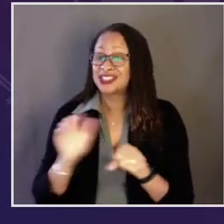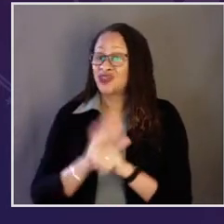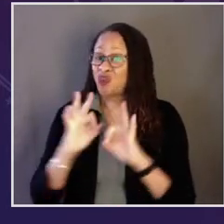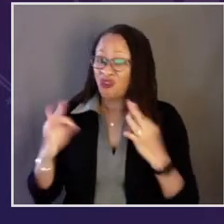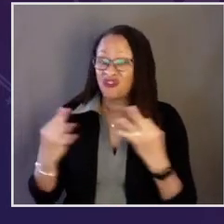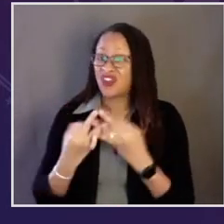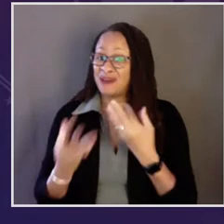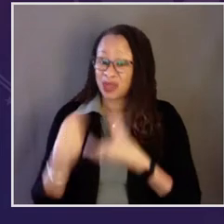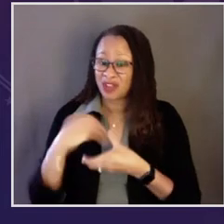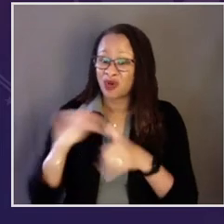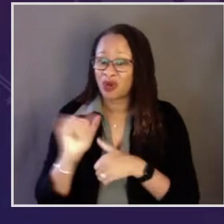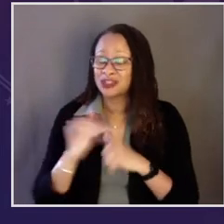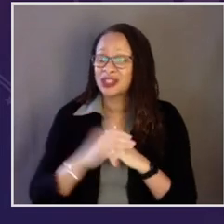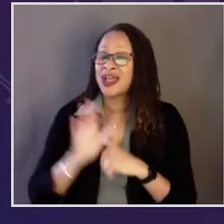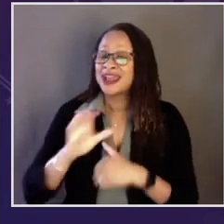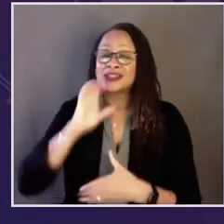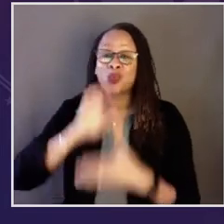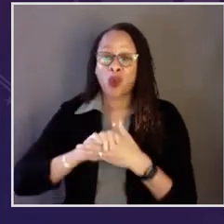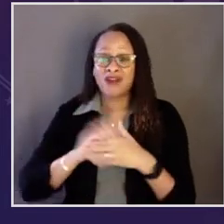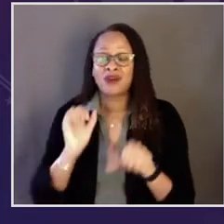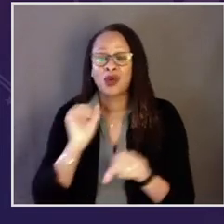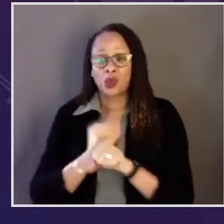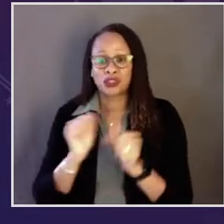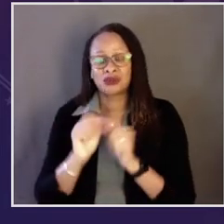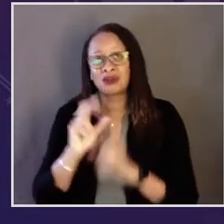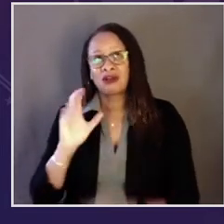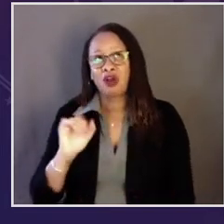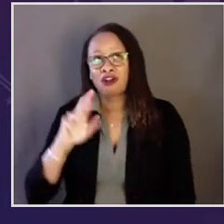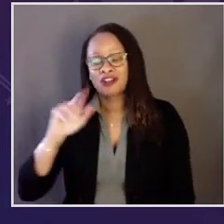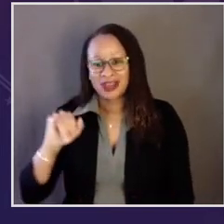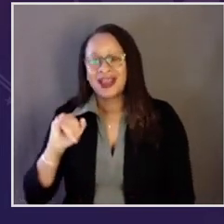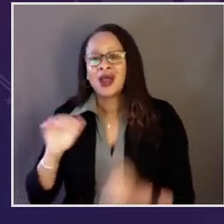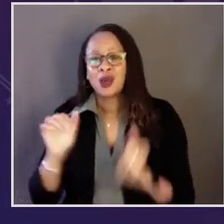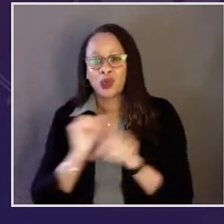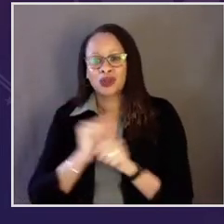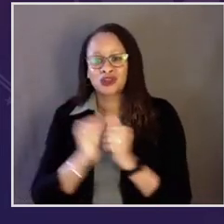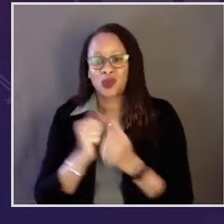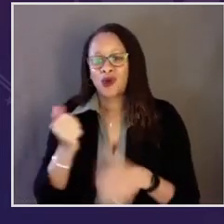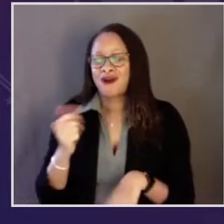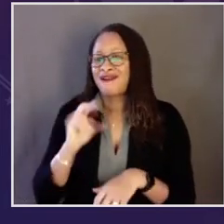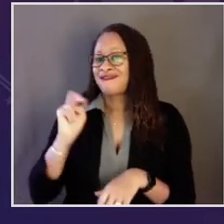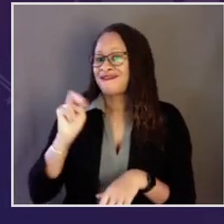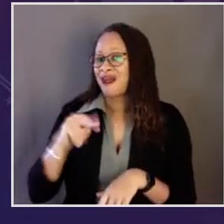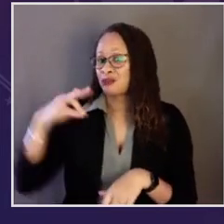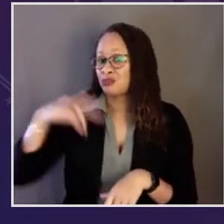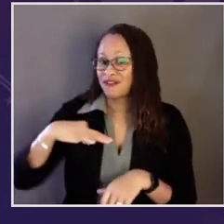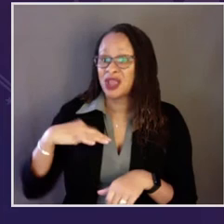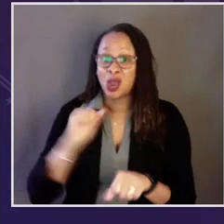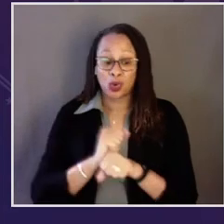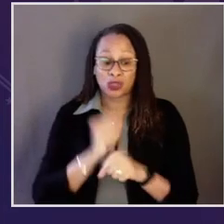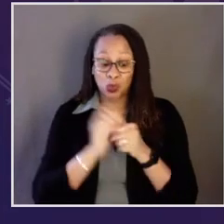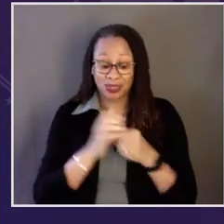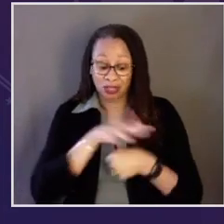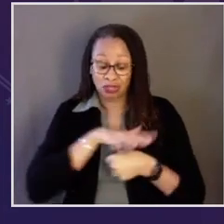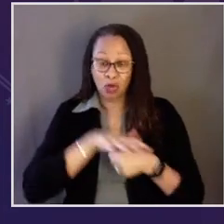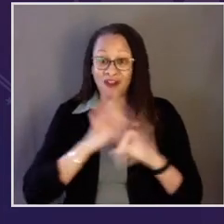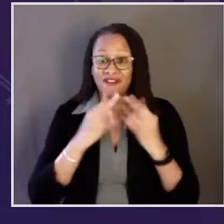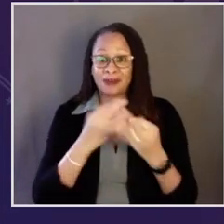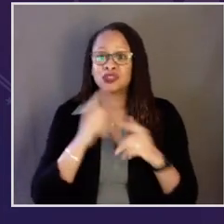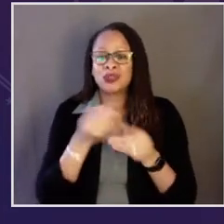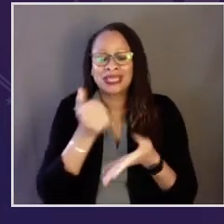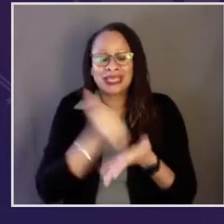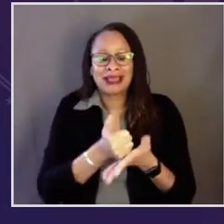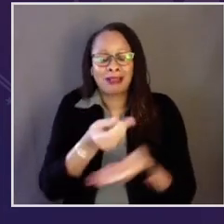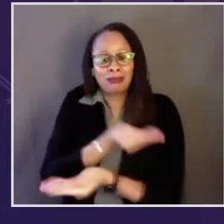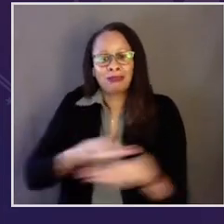it's a family endeavor. His wife, Kari, leads a non-profit that helps connect veterans and military families with